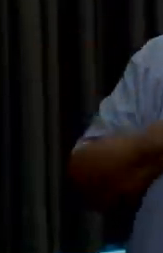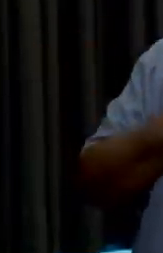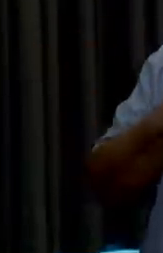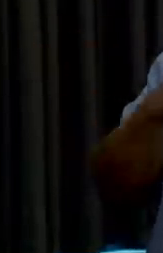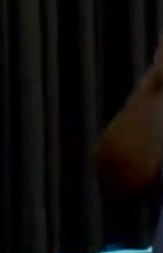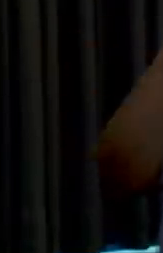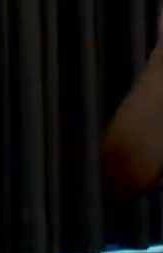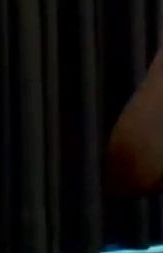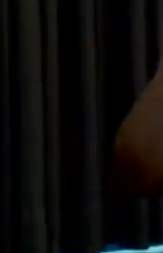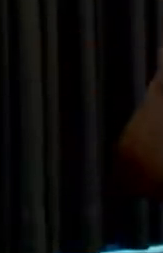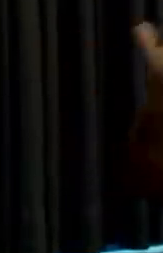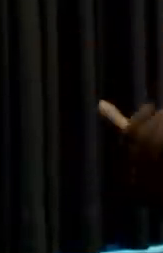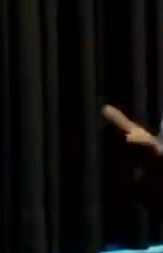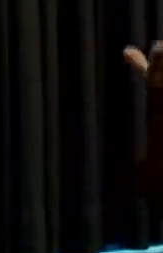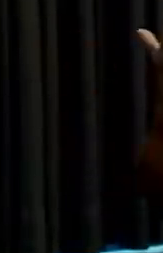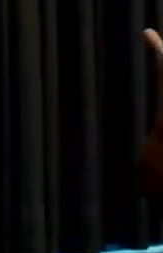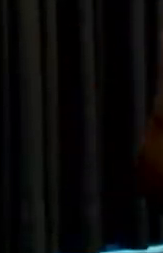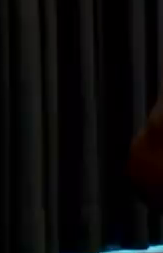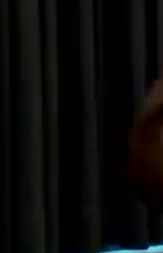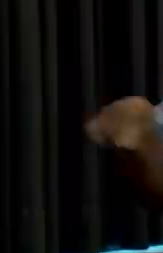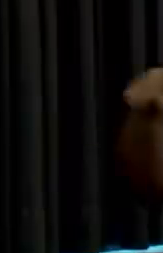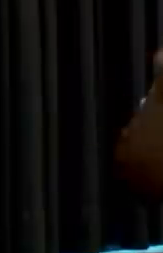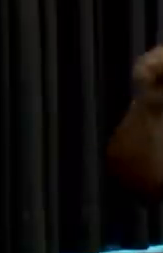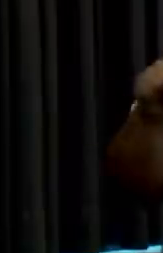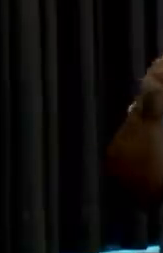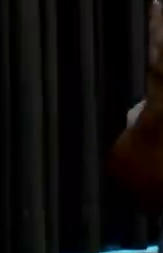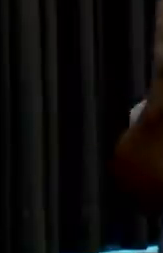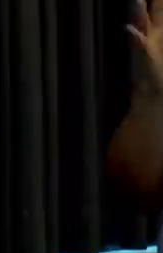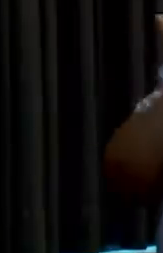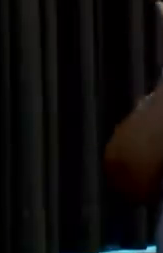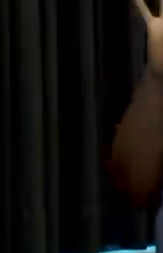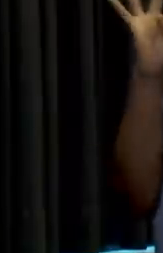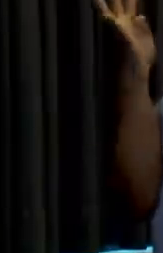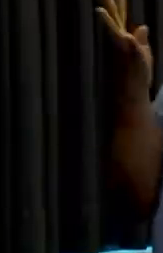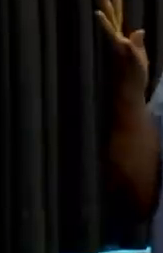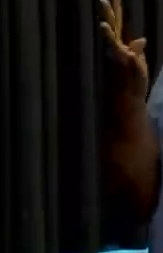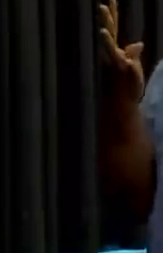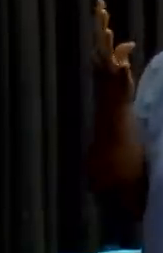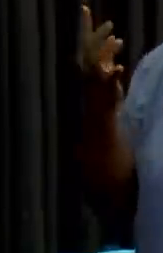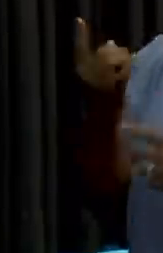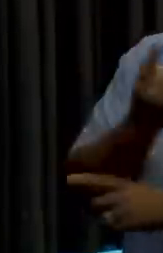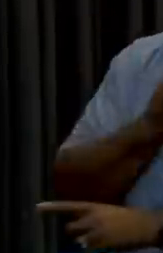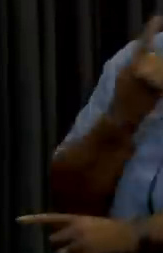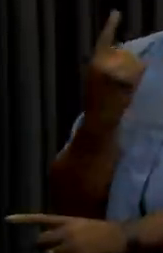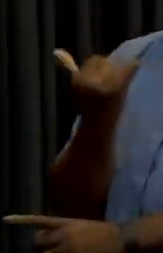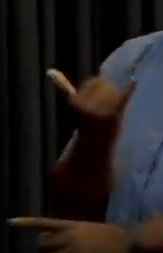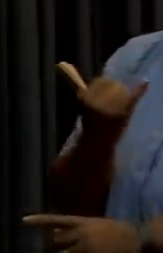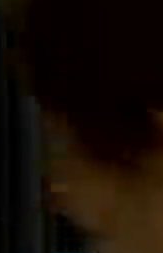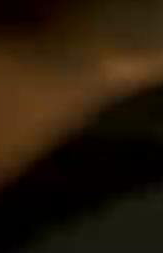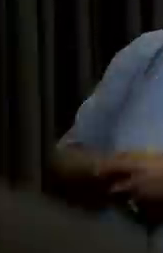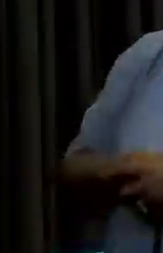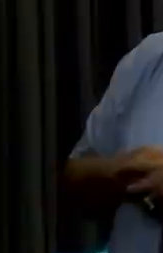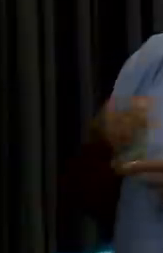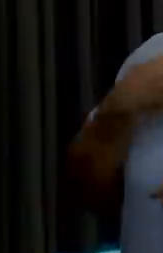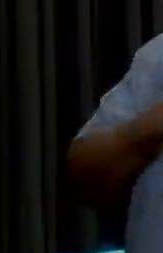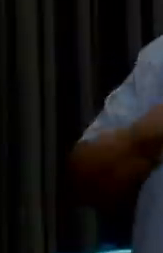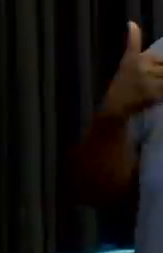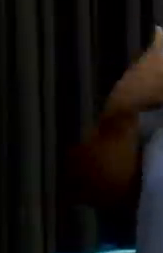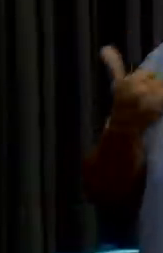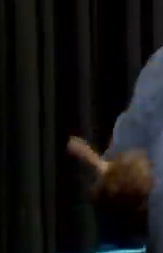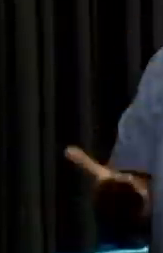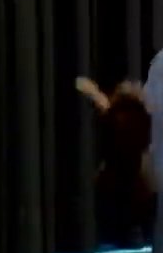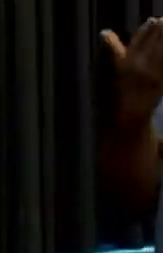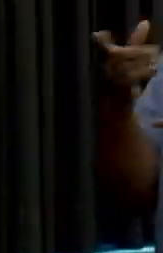about that this morning. If you all can assemble yourselves, that's fine. Come on over this way. We have this